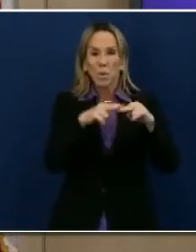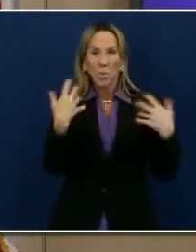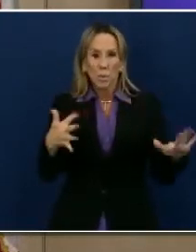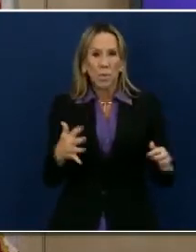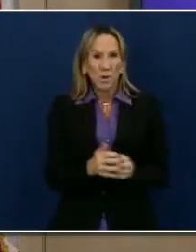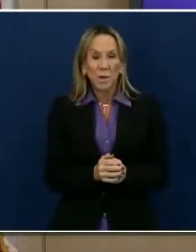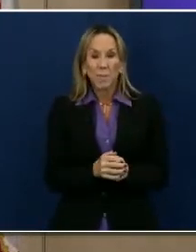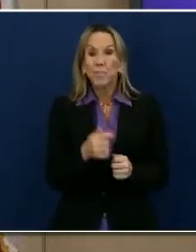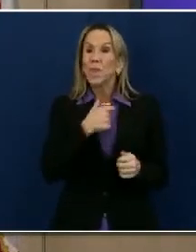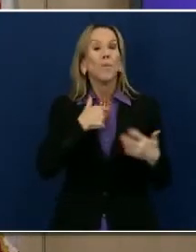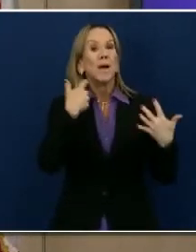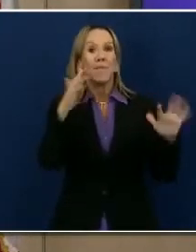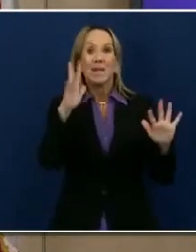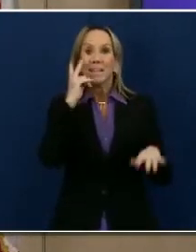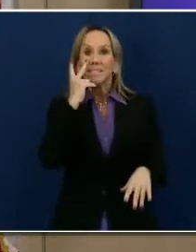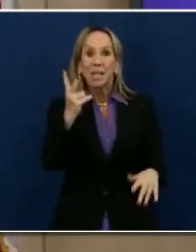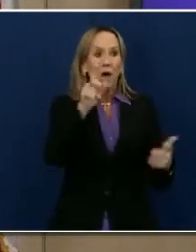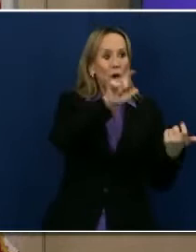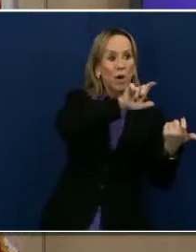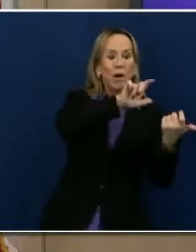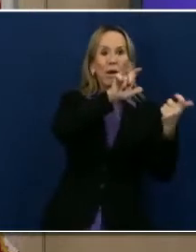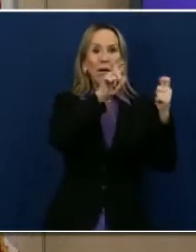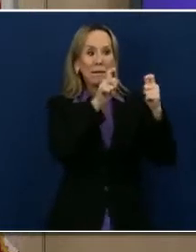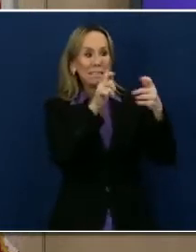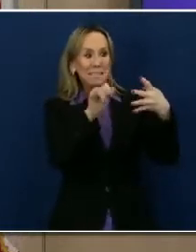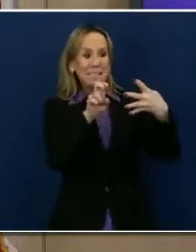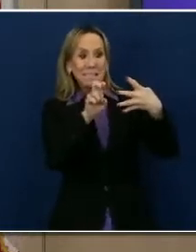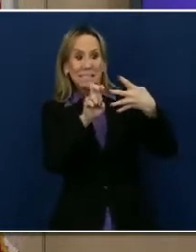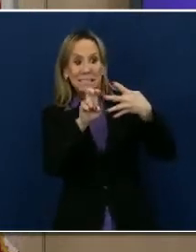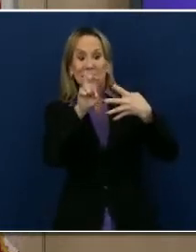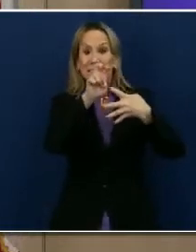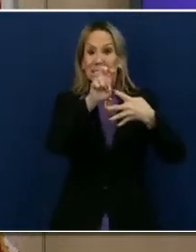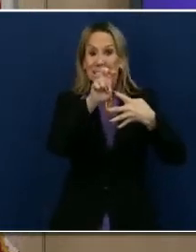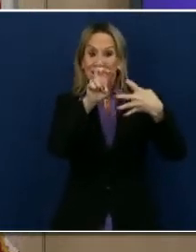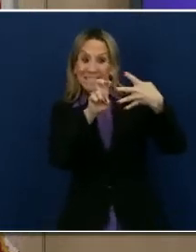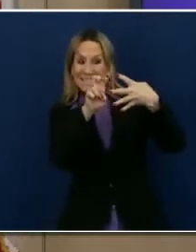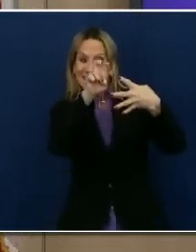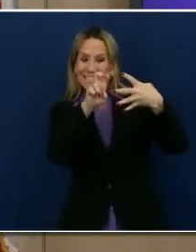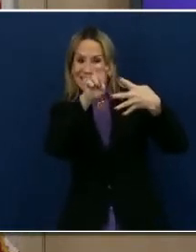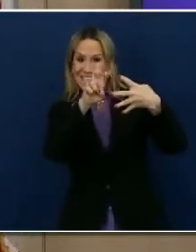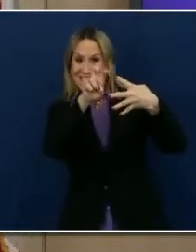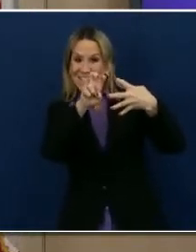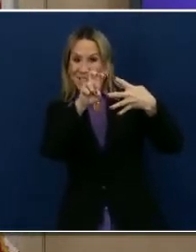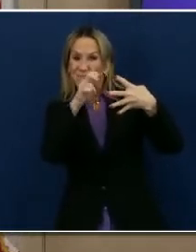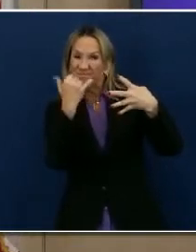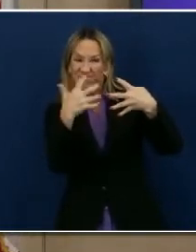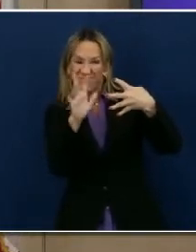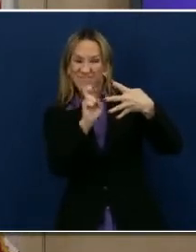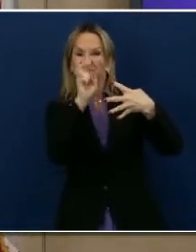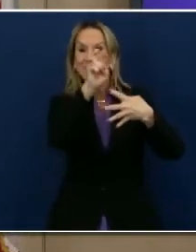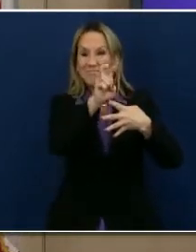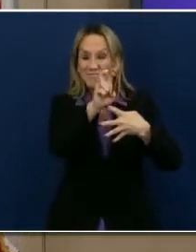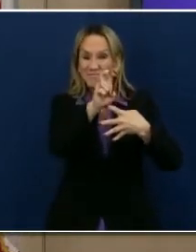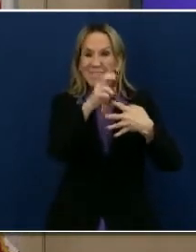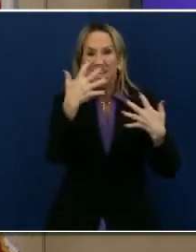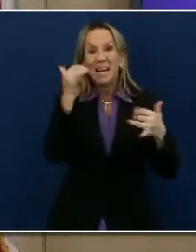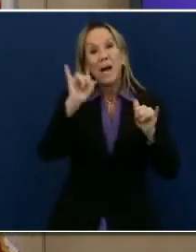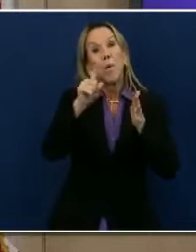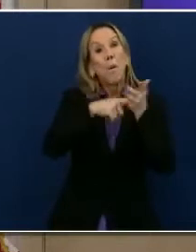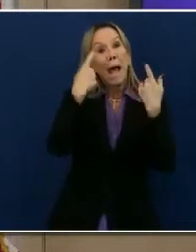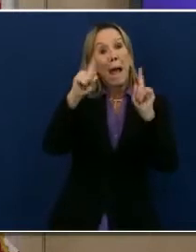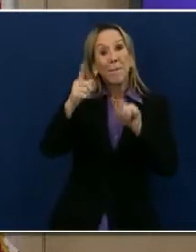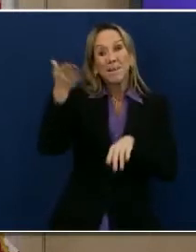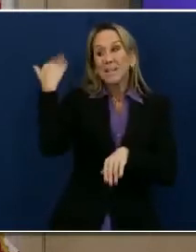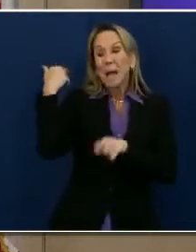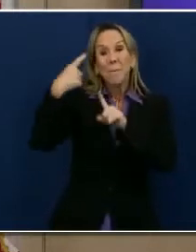evolution of living on the precipice of red to purple, but ultimately the increasing cases over the preceding month have finally caught up to